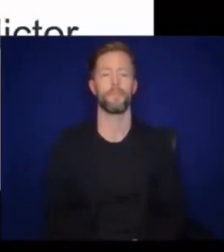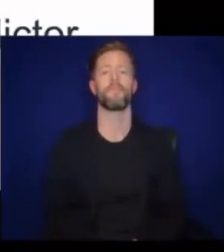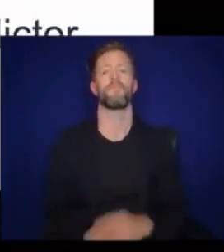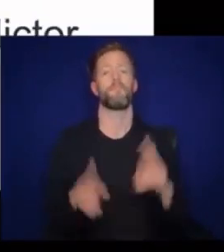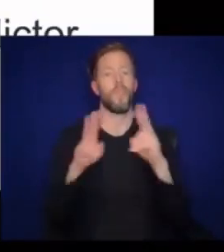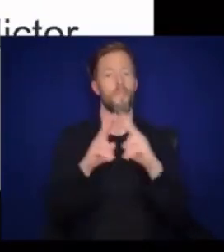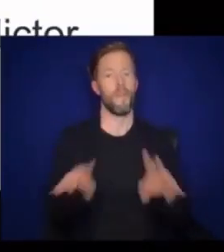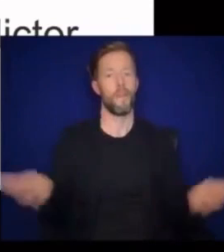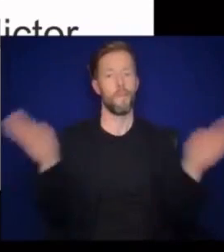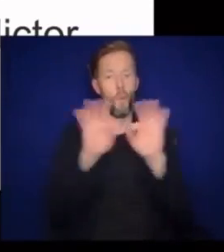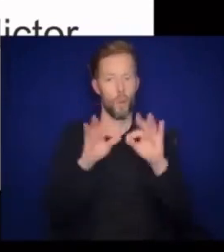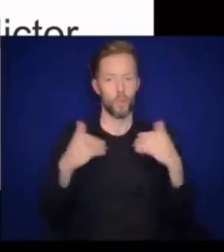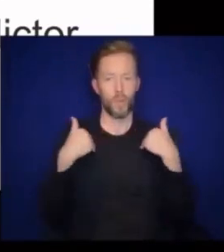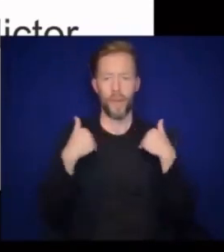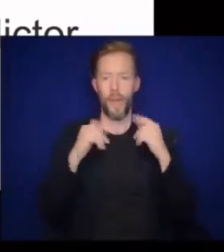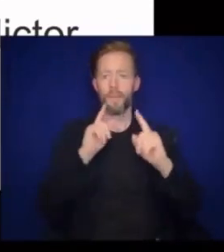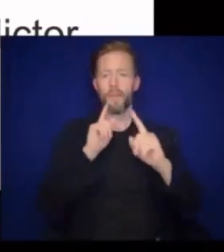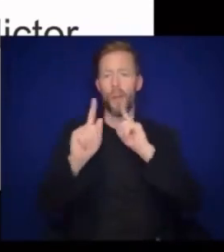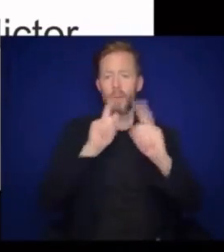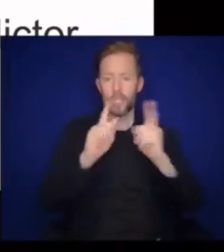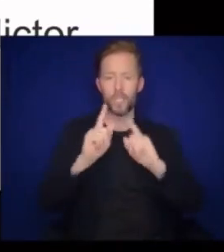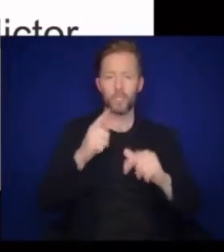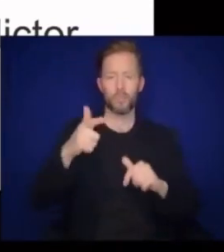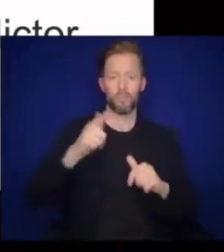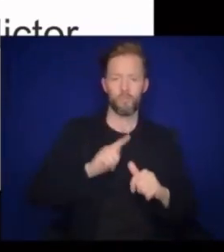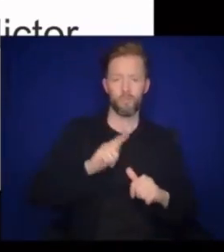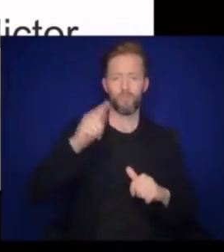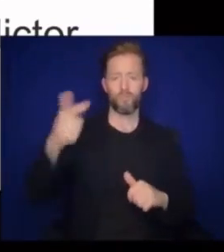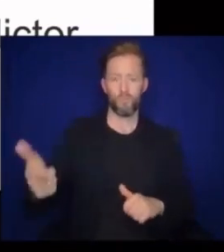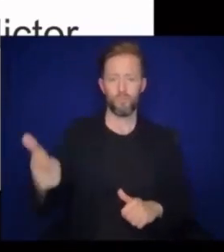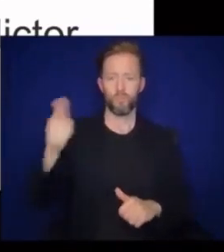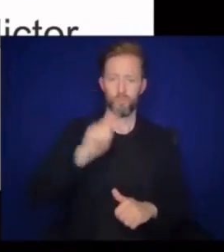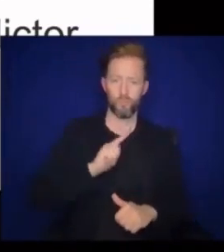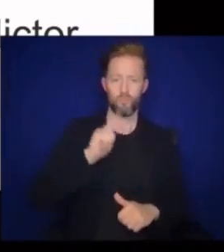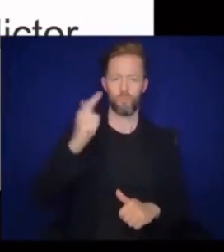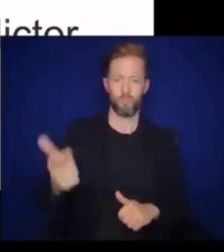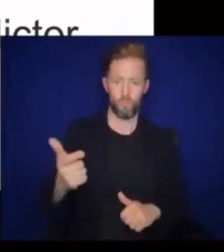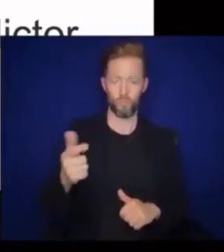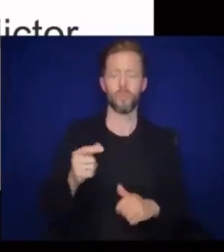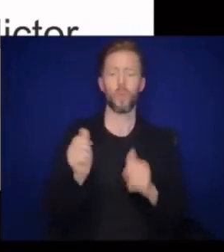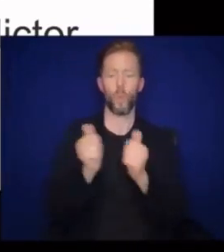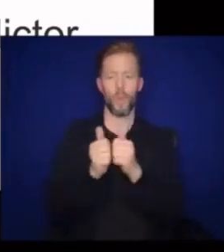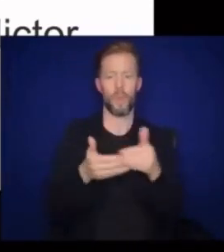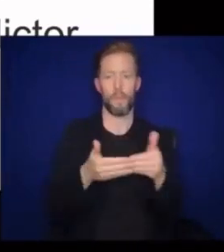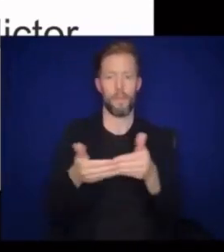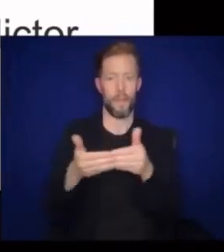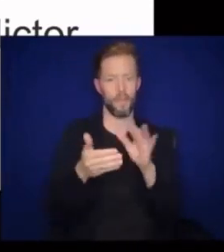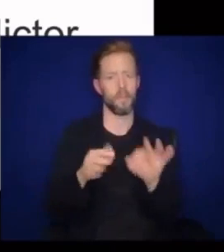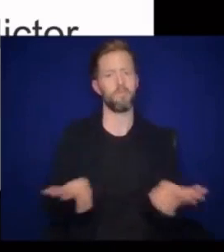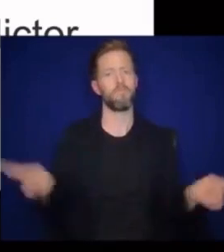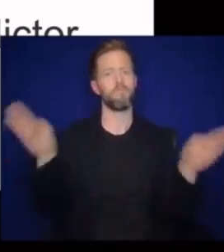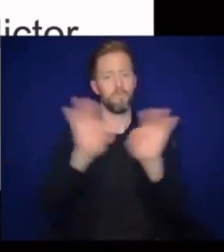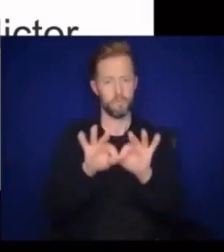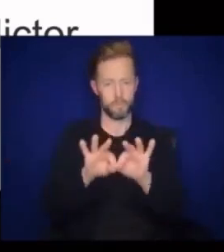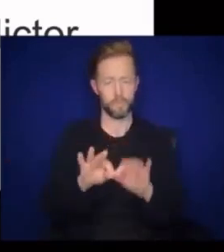It is very important to have conversational turns, or the back-and-forth conversations with babies.